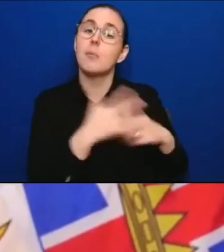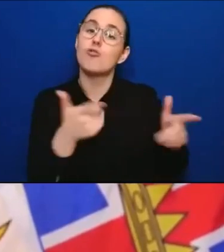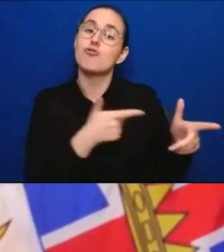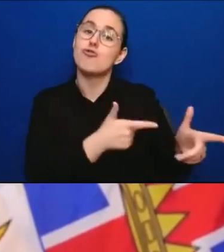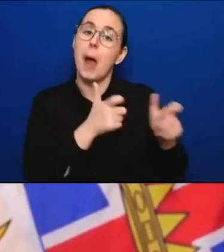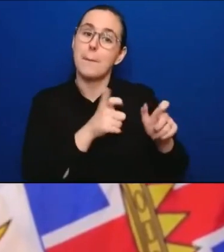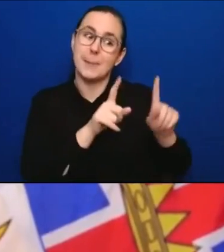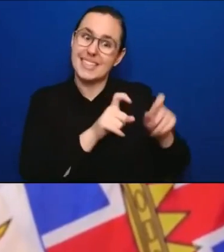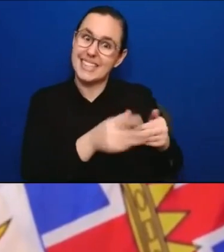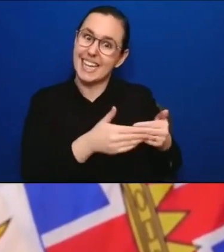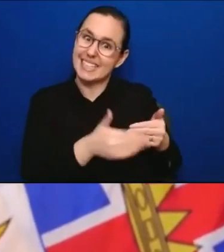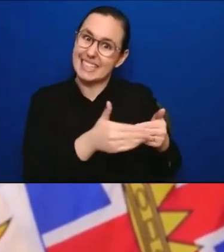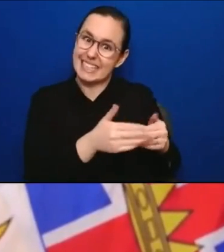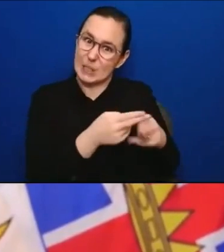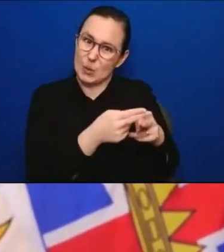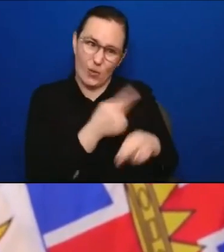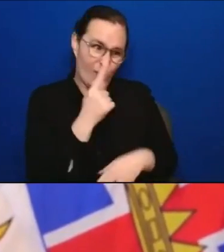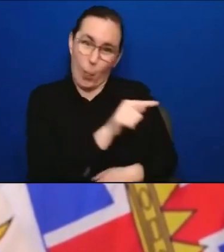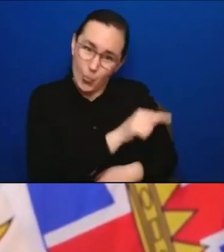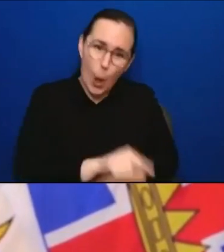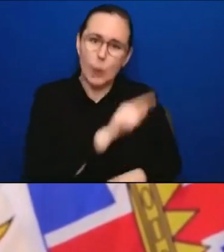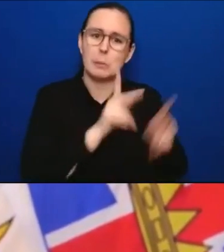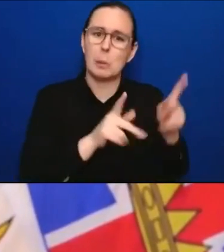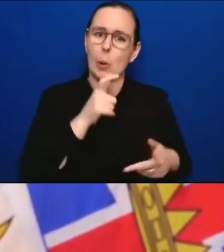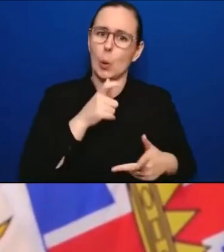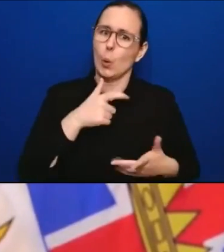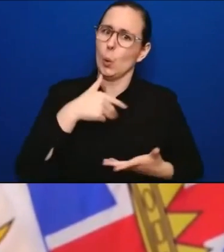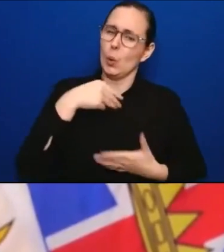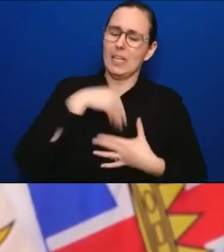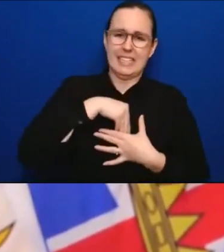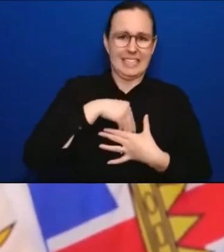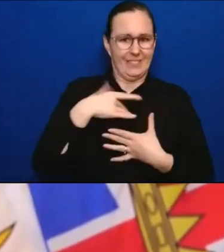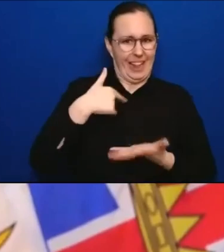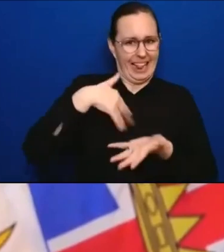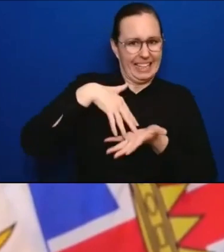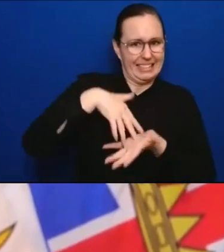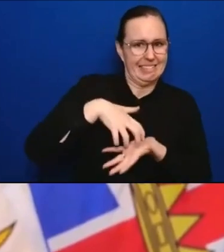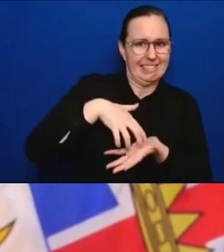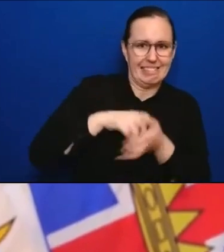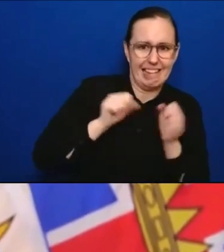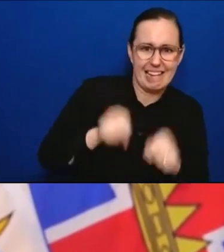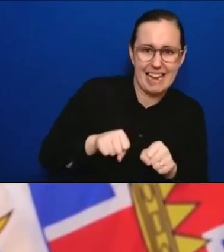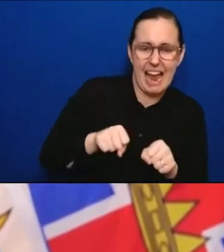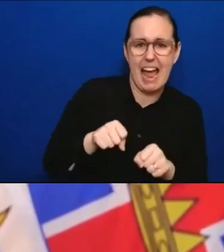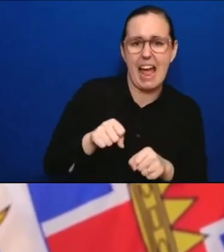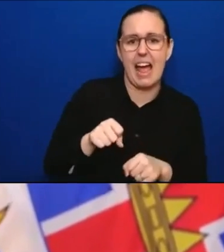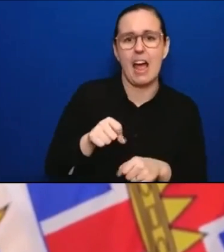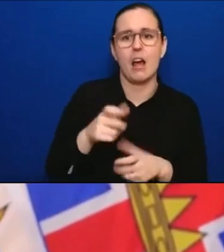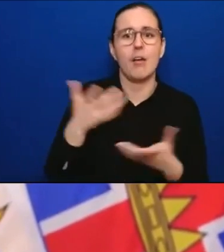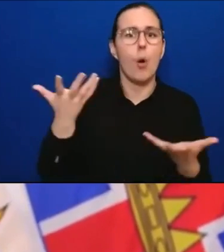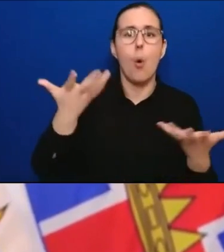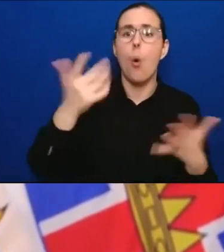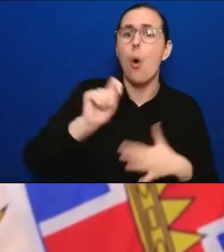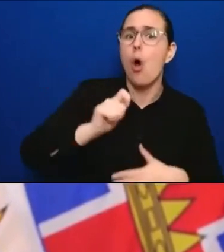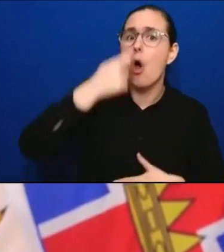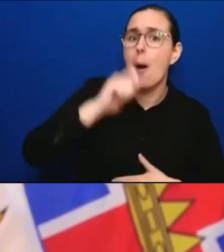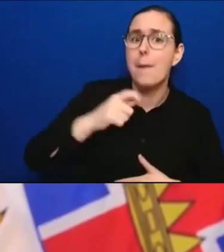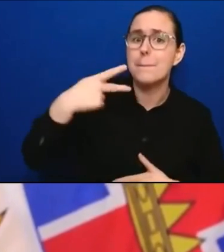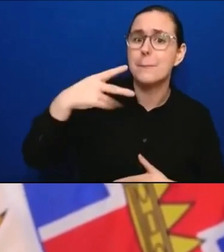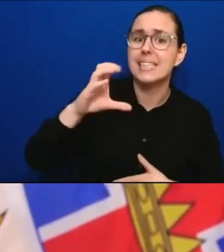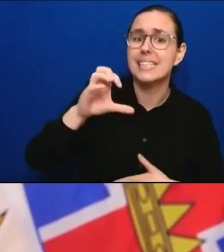and also are there any plans to open up PCR testing eligibility back to